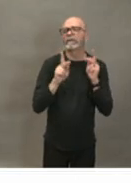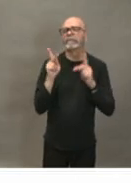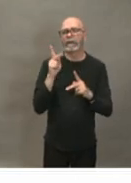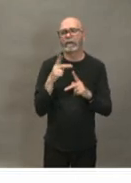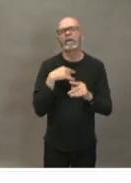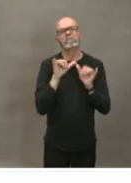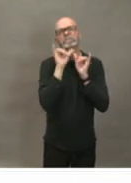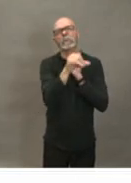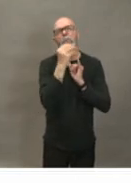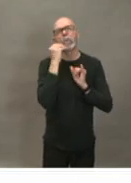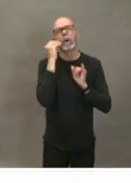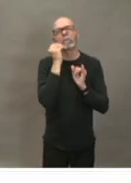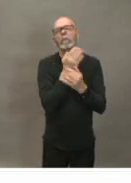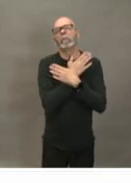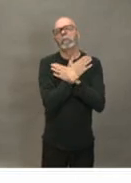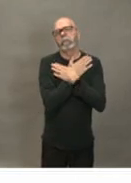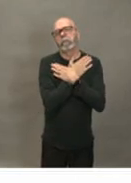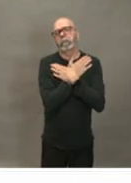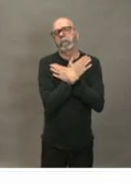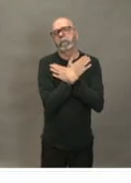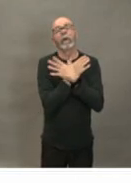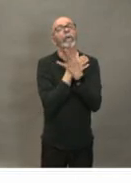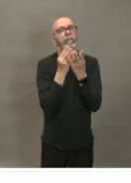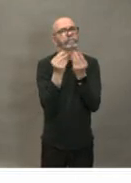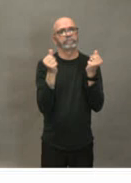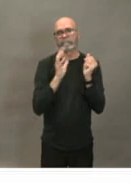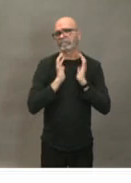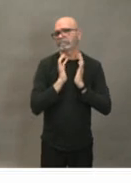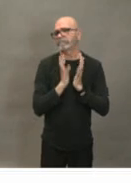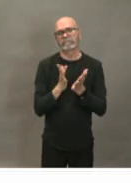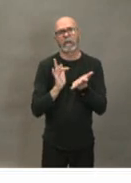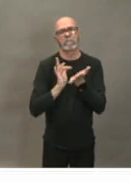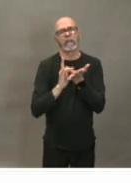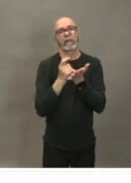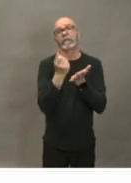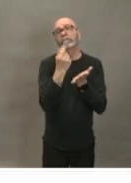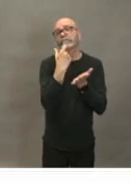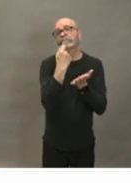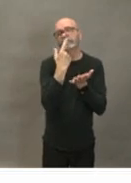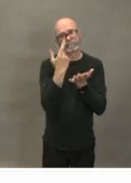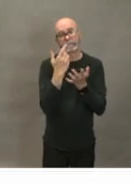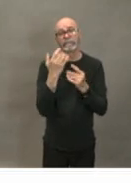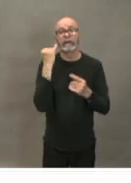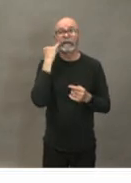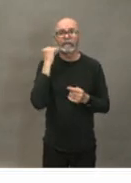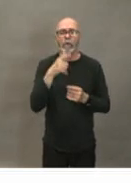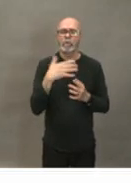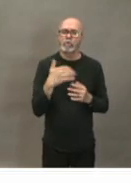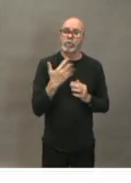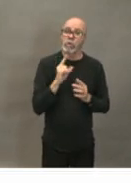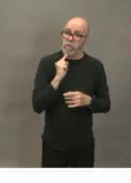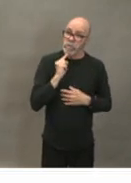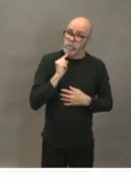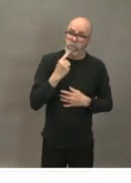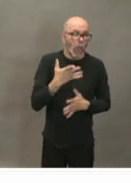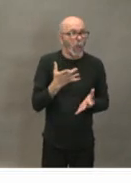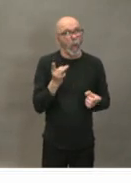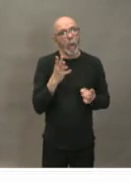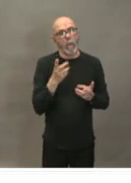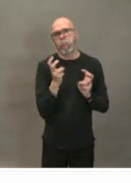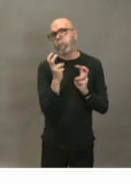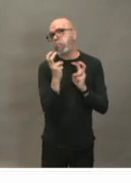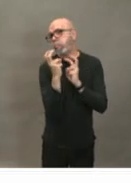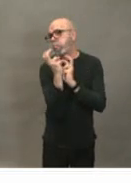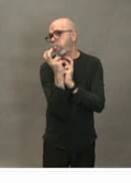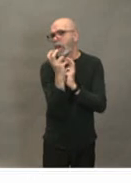i can't get into kind of the the medical advice you know if you're severely unwell or if you have concerns i think that if you have